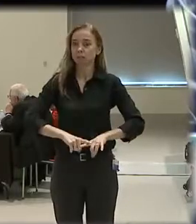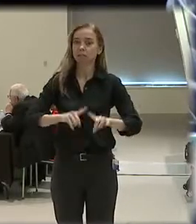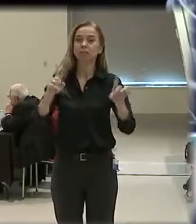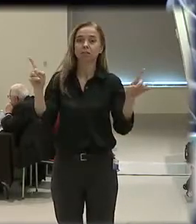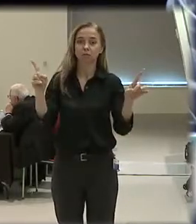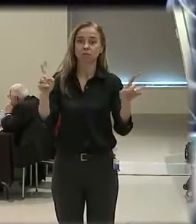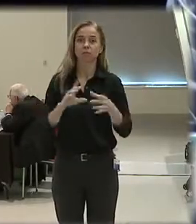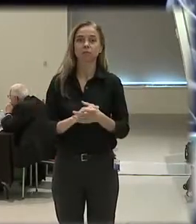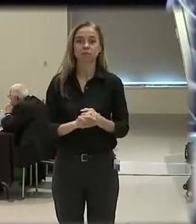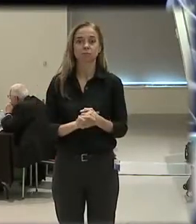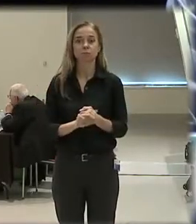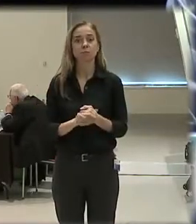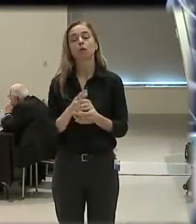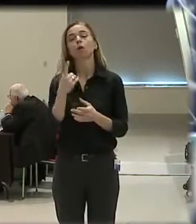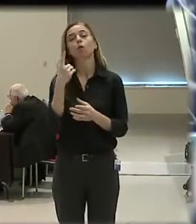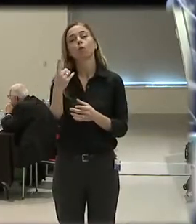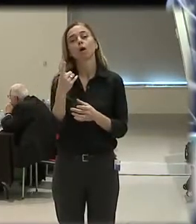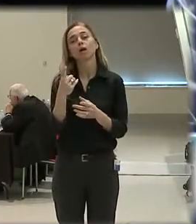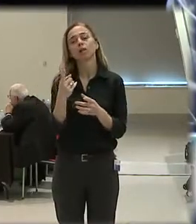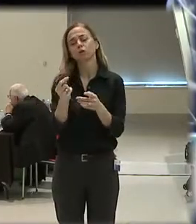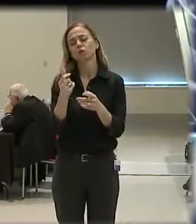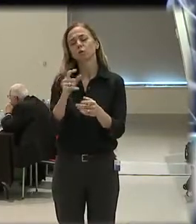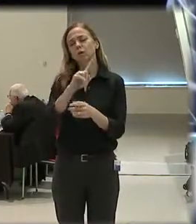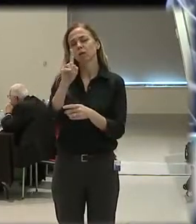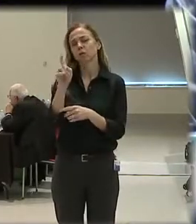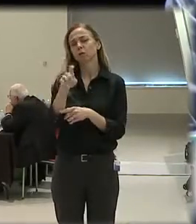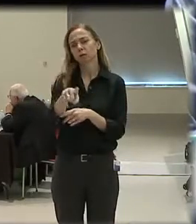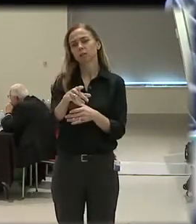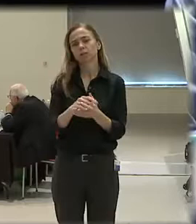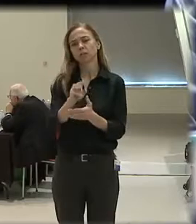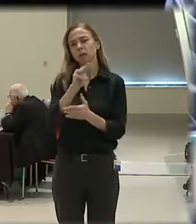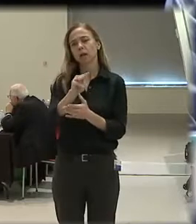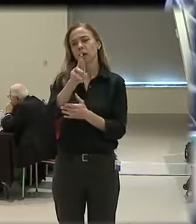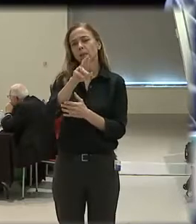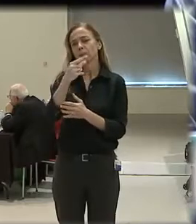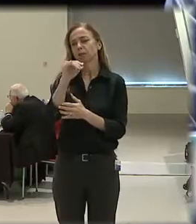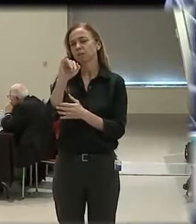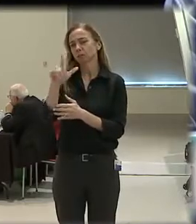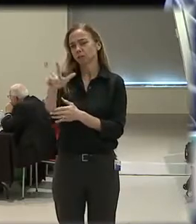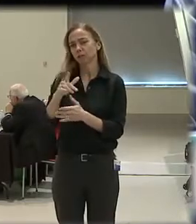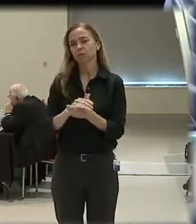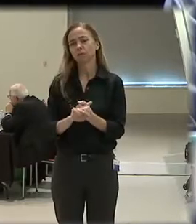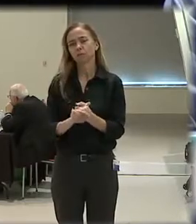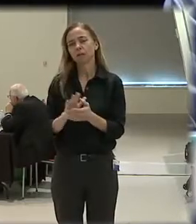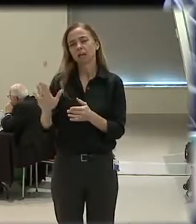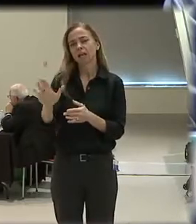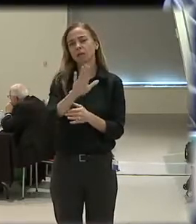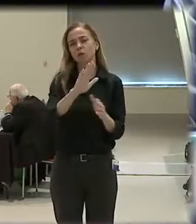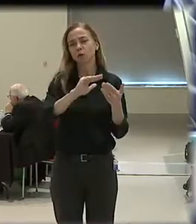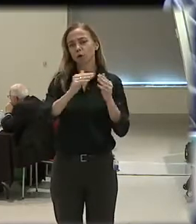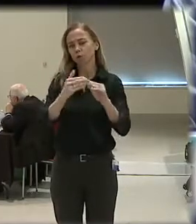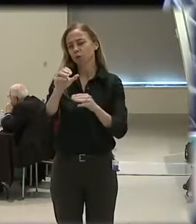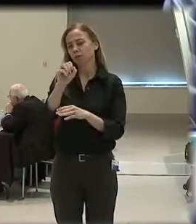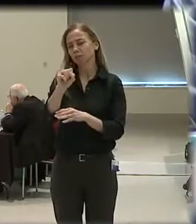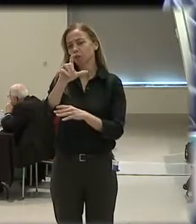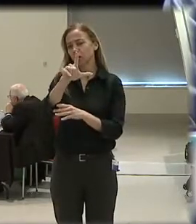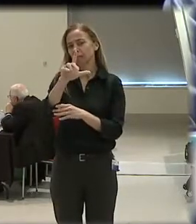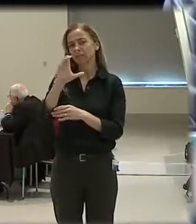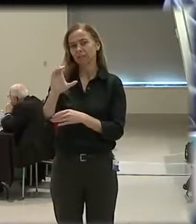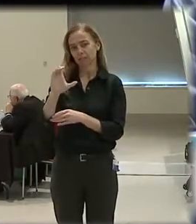in that regard. But one real question, one quick question, Mr. Gill, and I can't get past this. In your community, Salt Lake City,